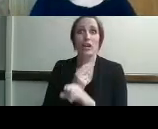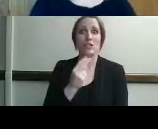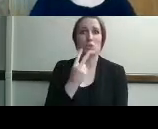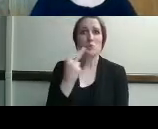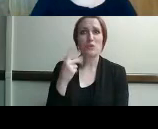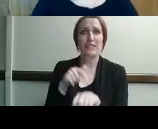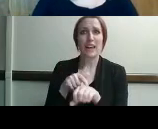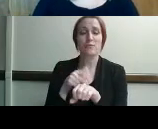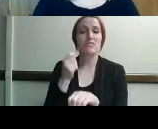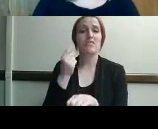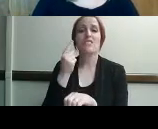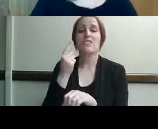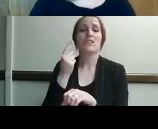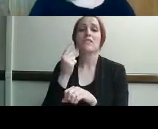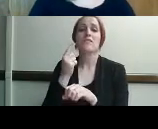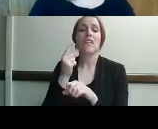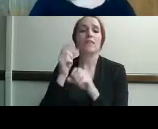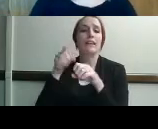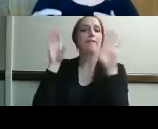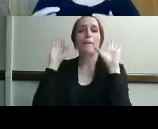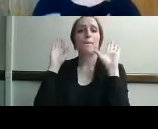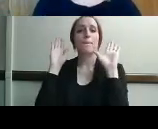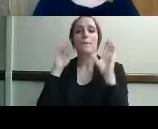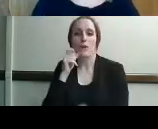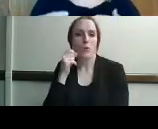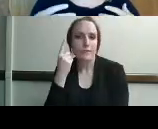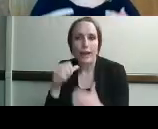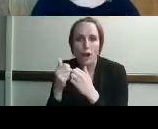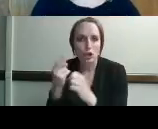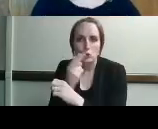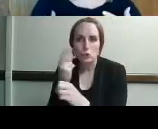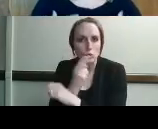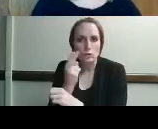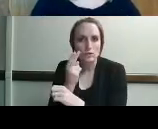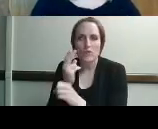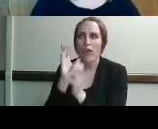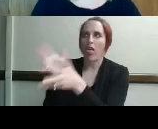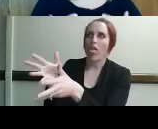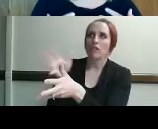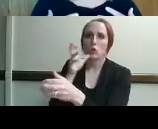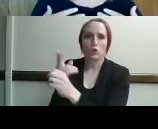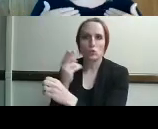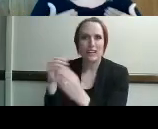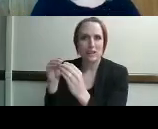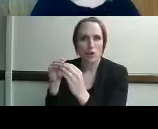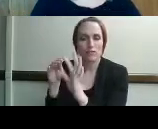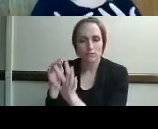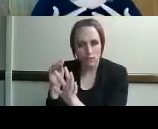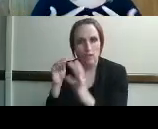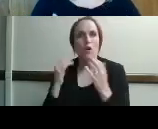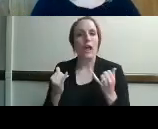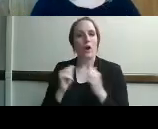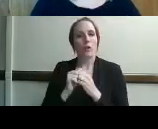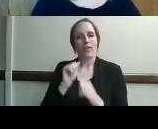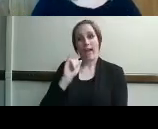frustrated and don't understand how to work it at all with this program with i can connect we're giving the